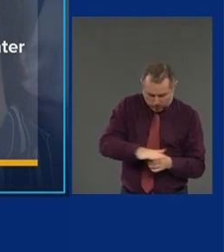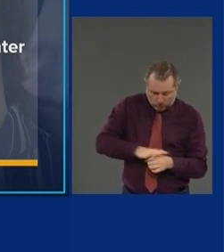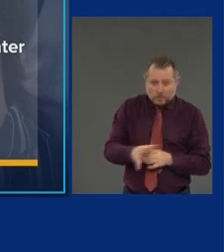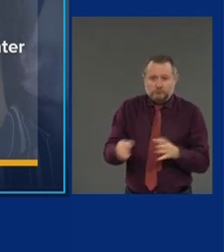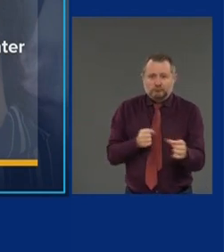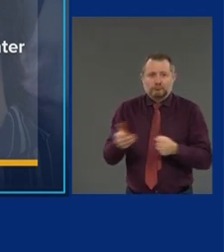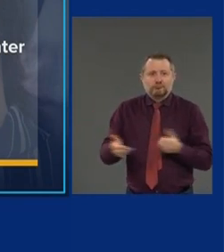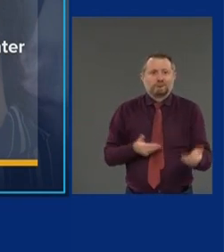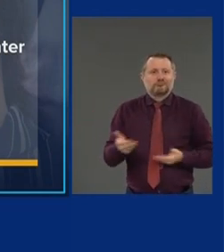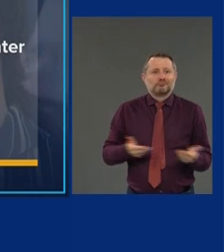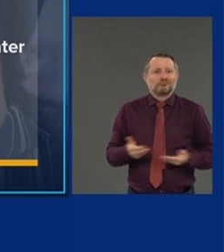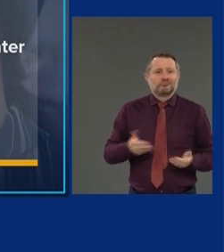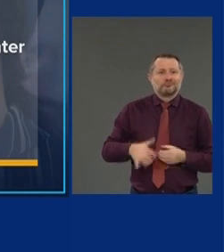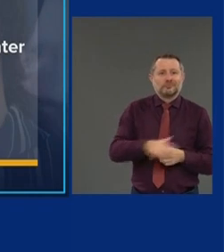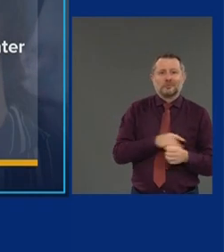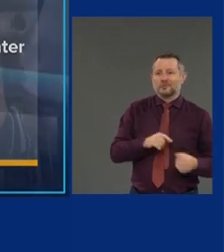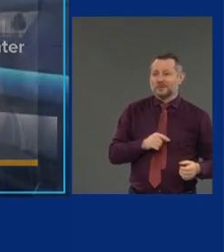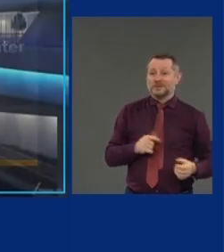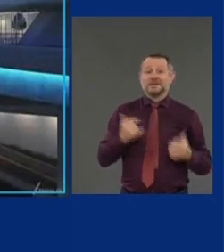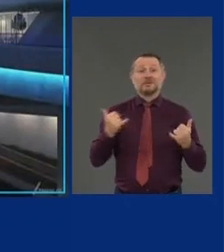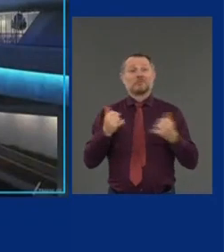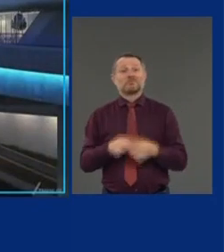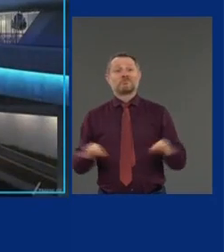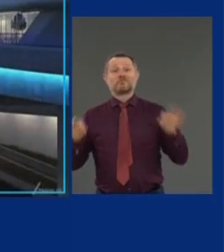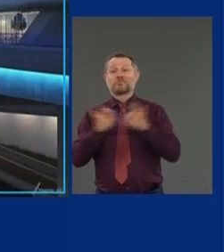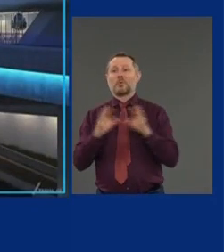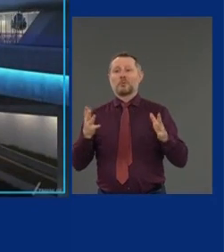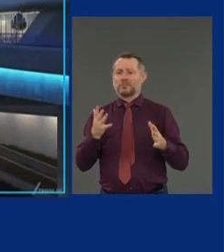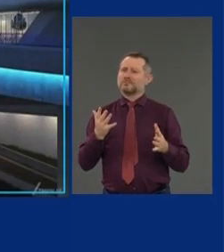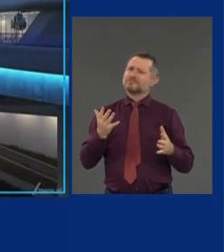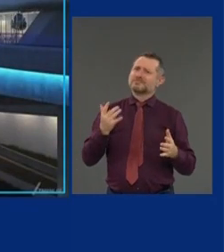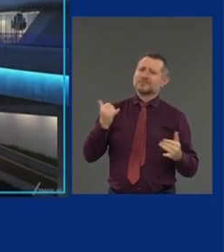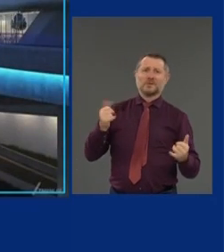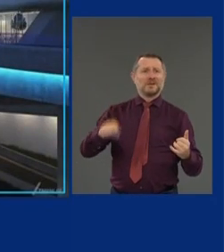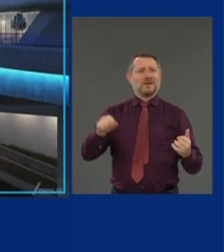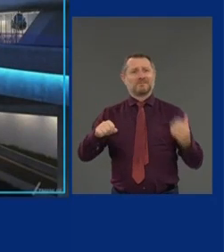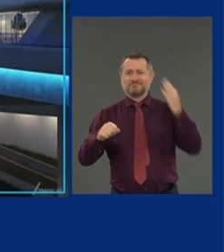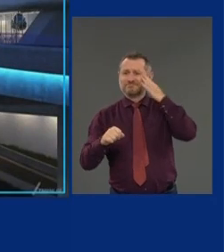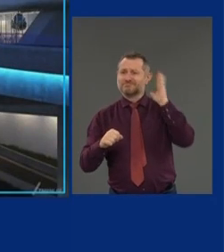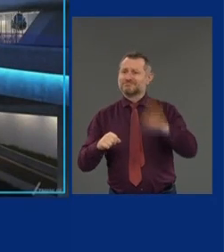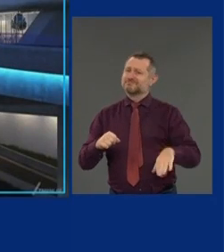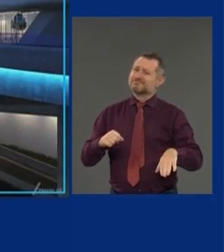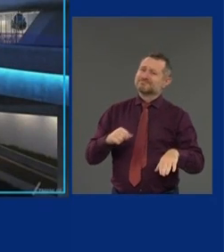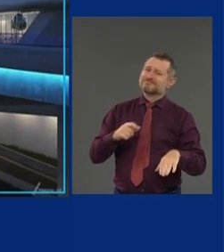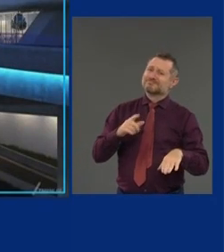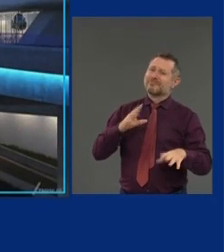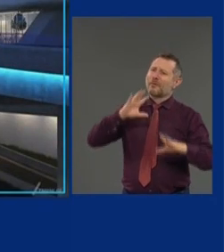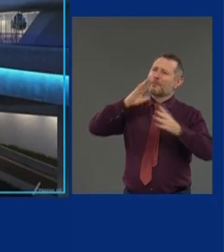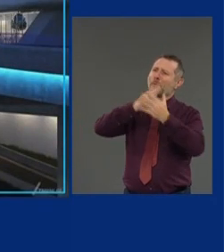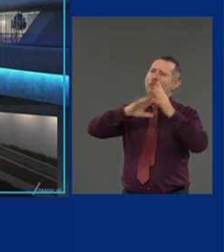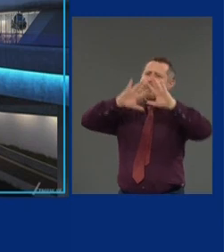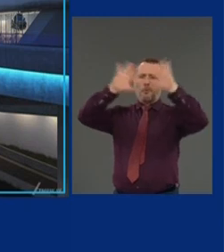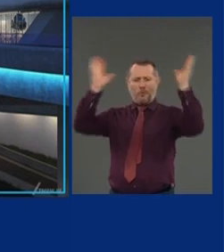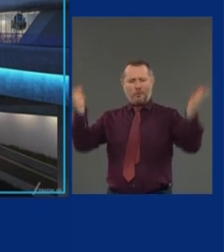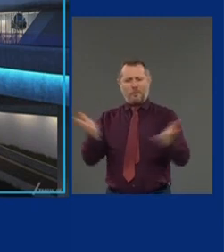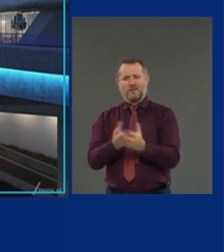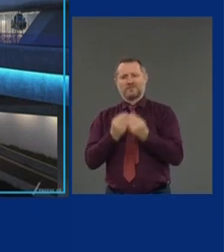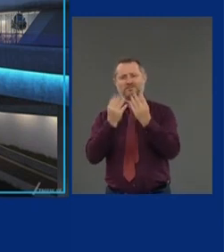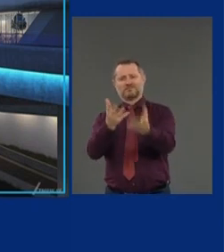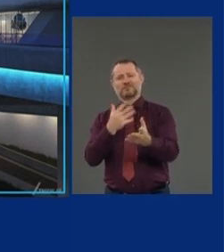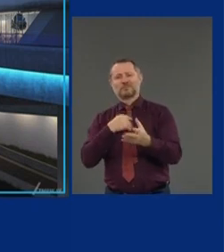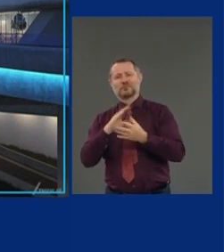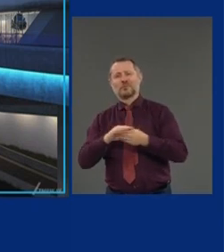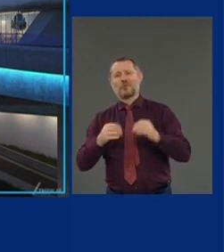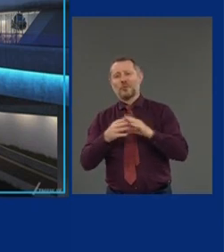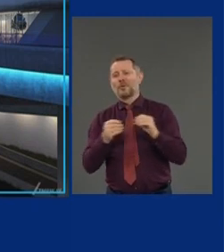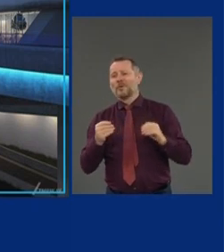milestone is only, of course, part of the story. The whole new LaGuardia will feature 72 brand-new gates across six new